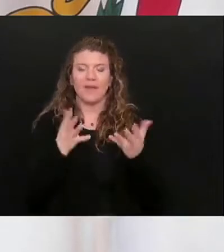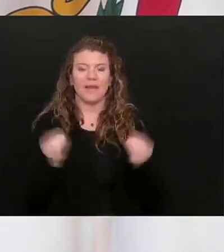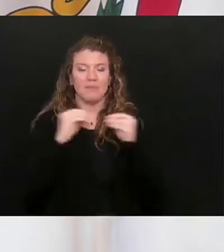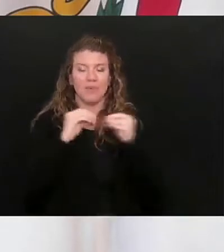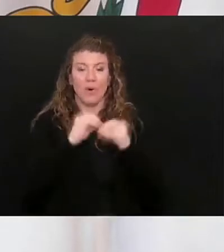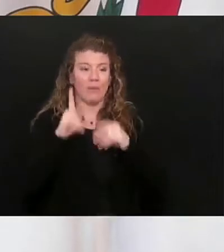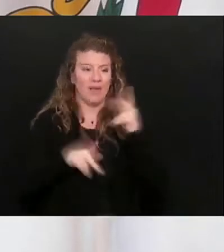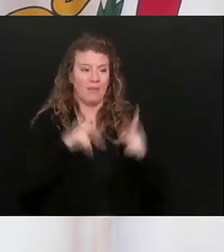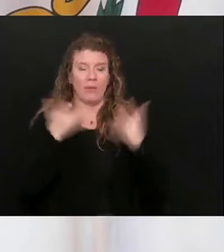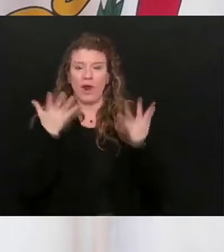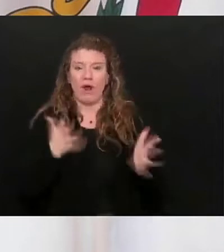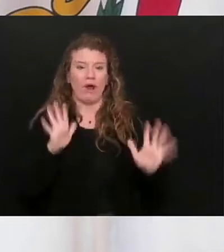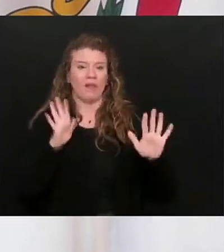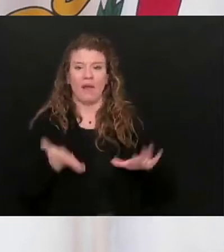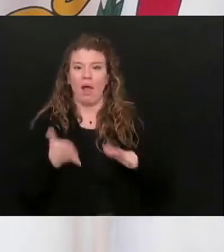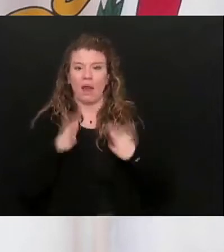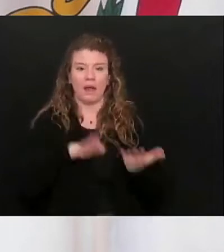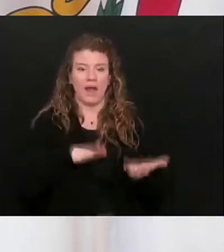gone now?